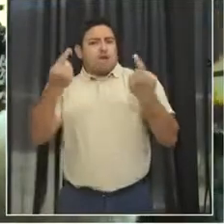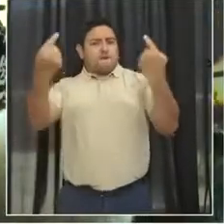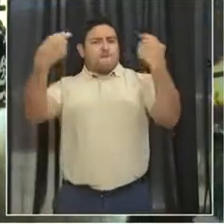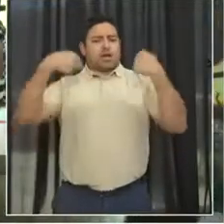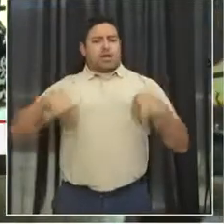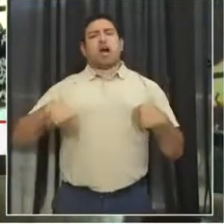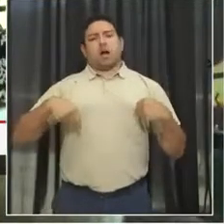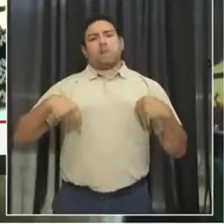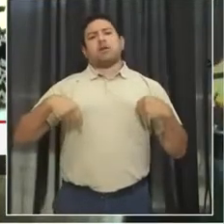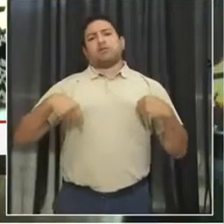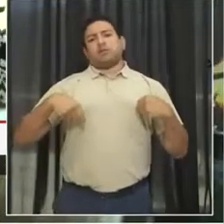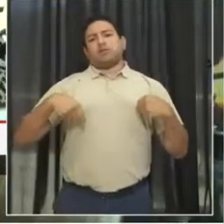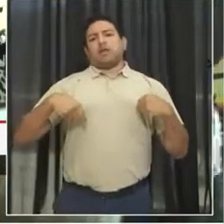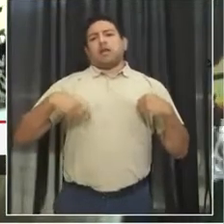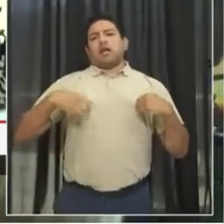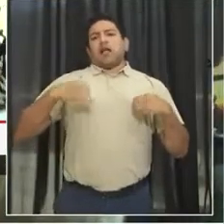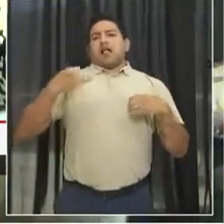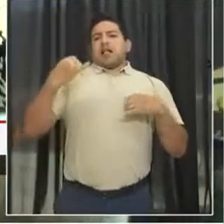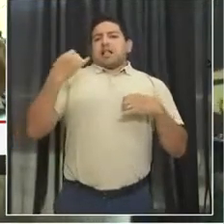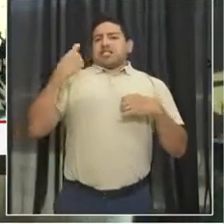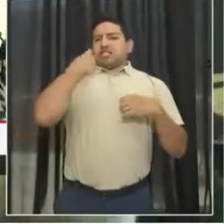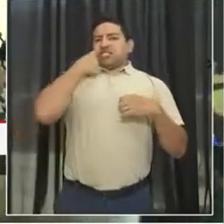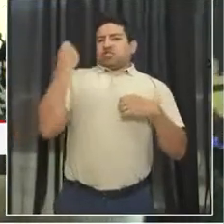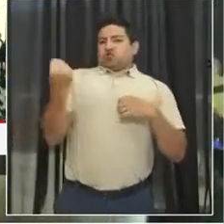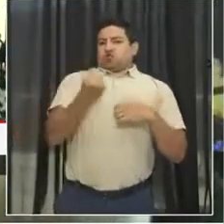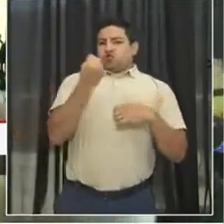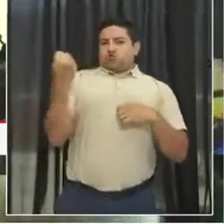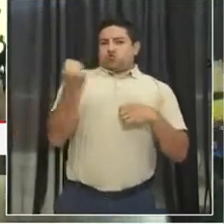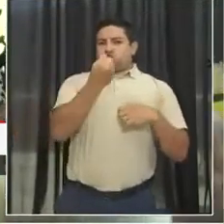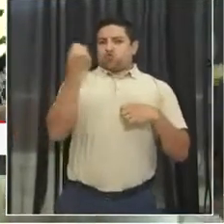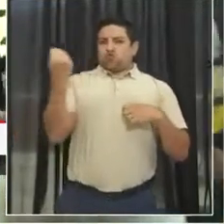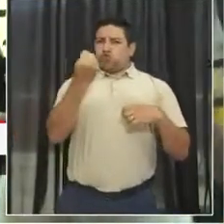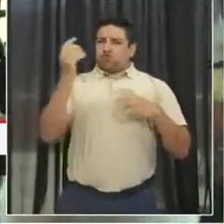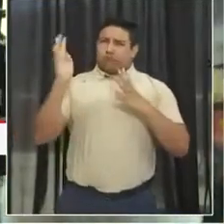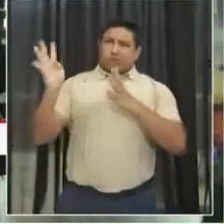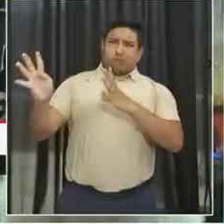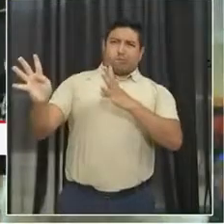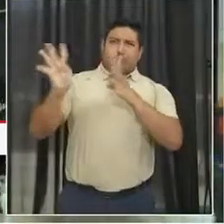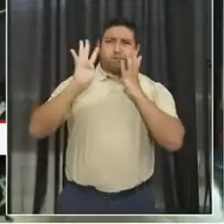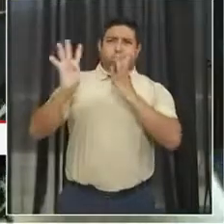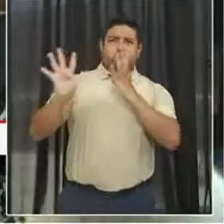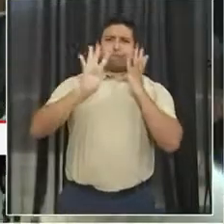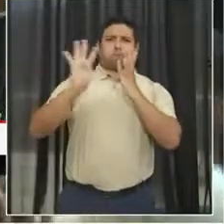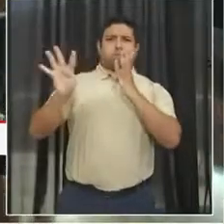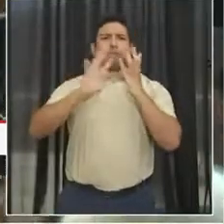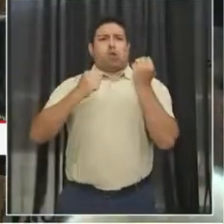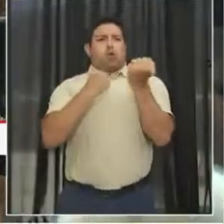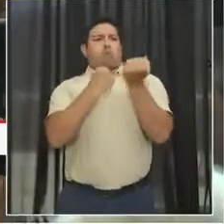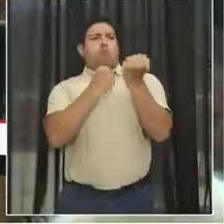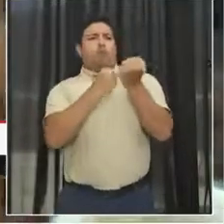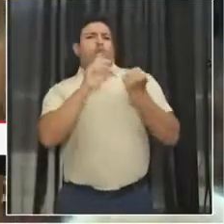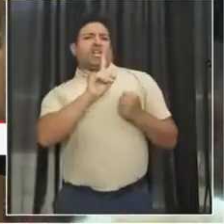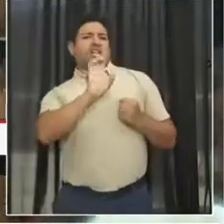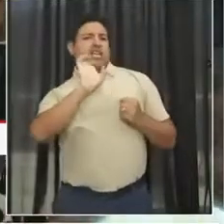out last Tuesday in droves and speaking up for Washington, D.C.